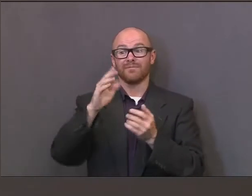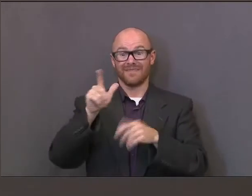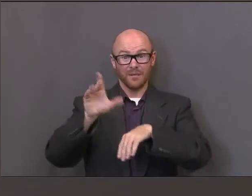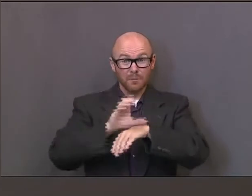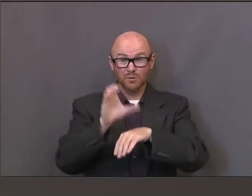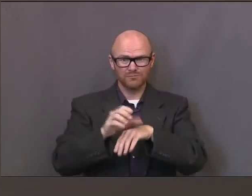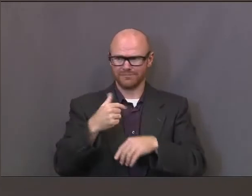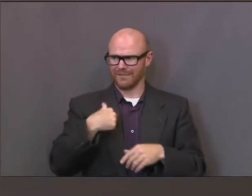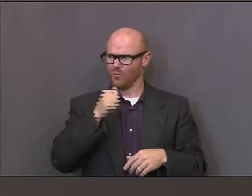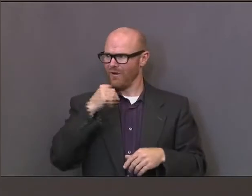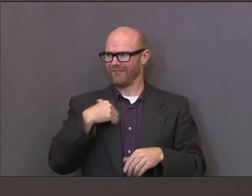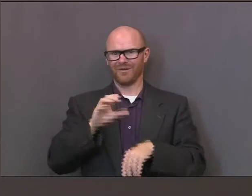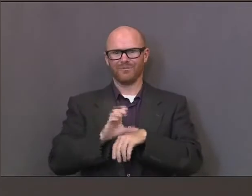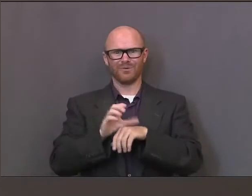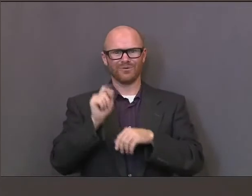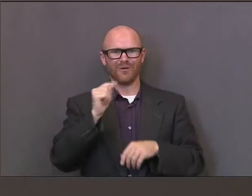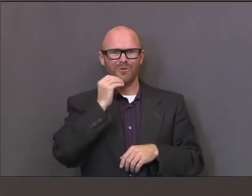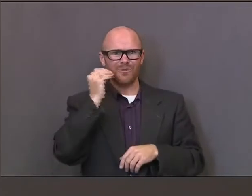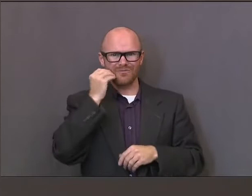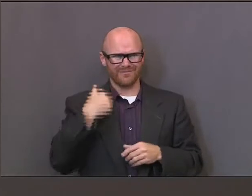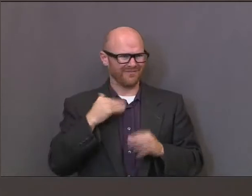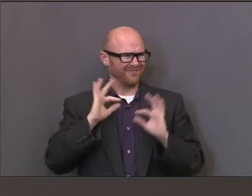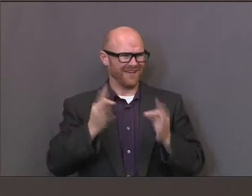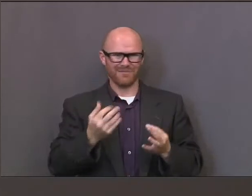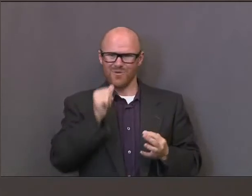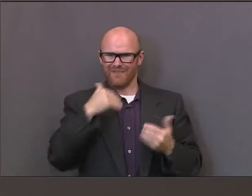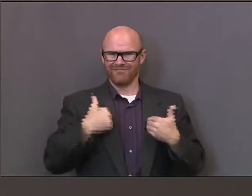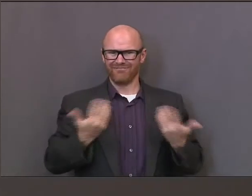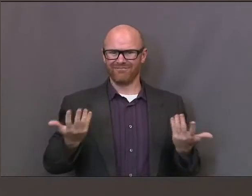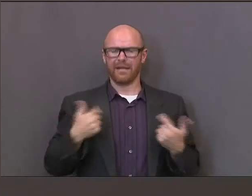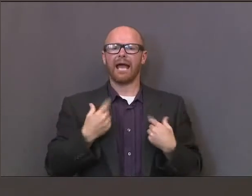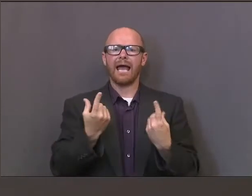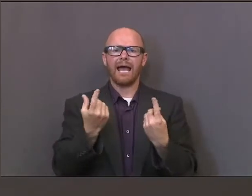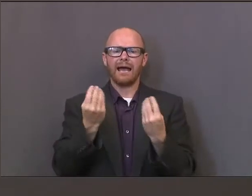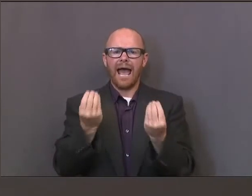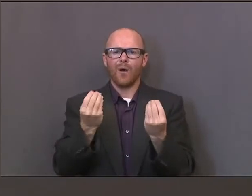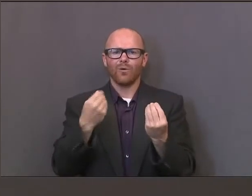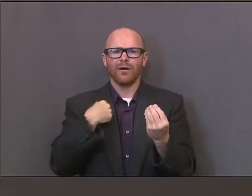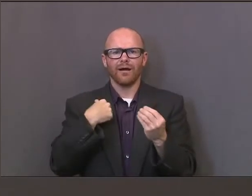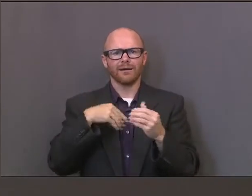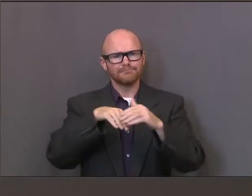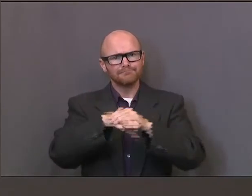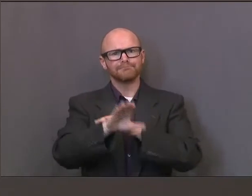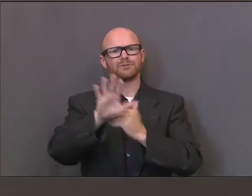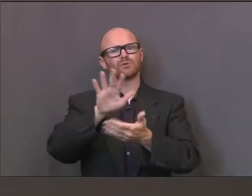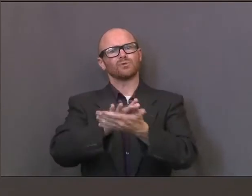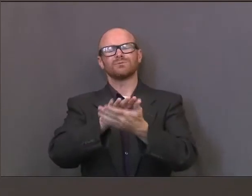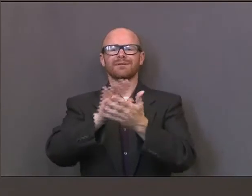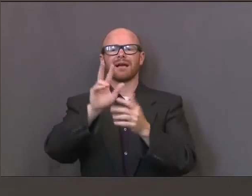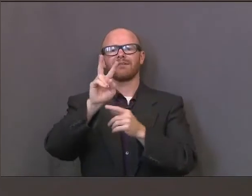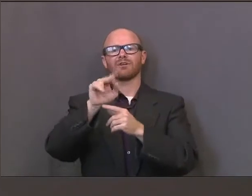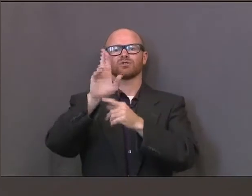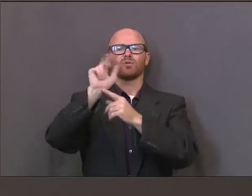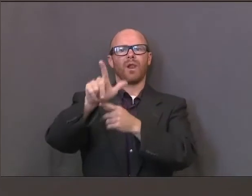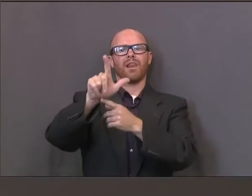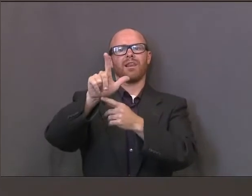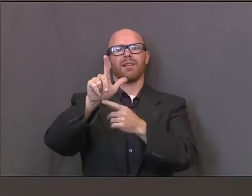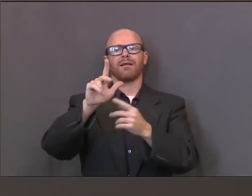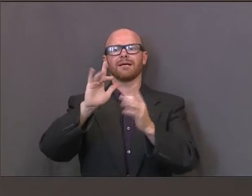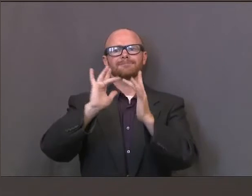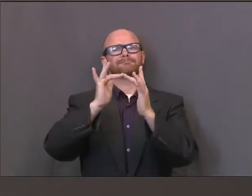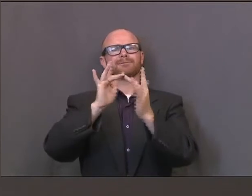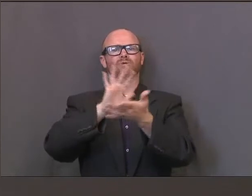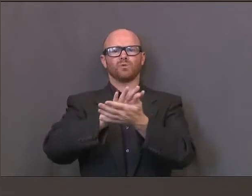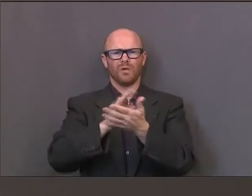be addressed on a district-by-district or charter-by-charter basis as they watch these numbers go up, and as they go down, they will go back to